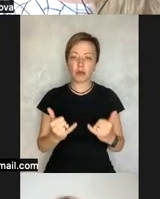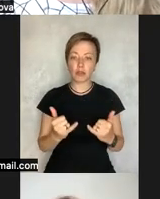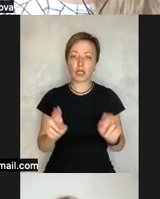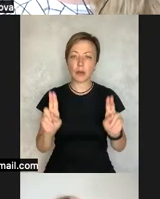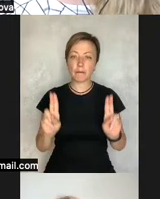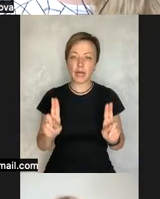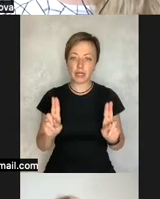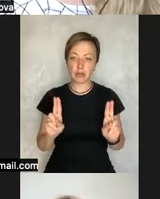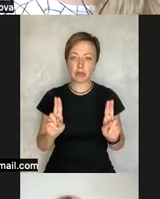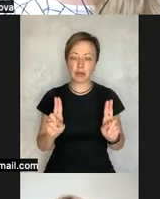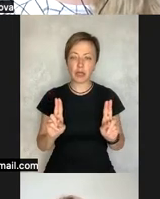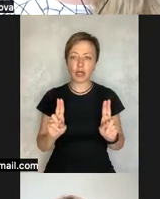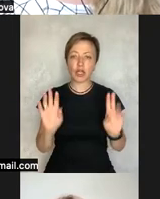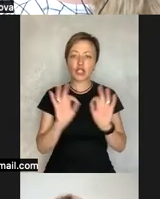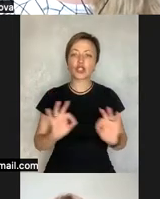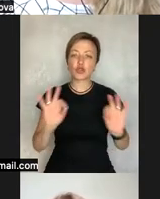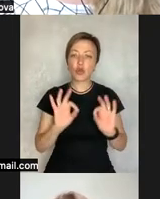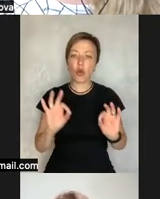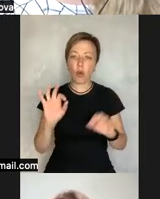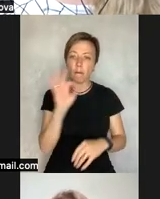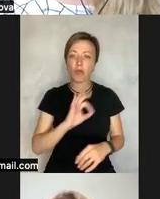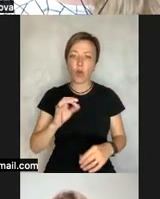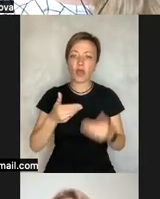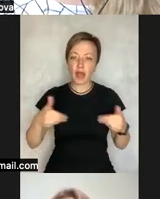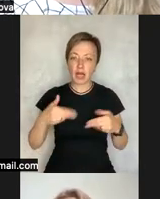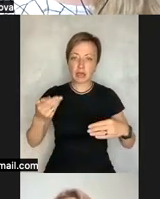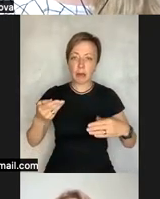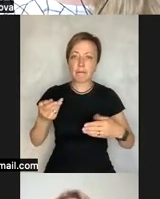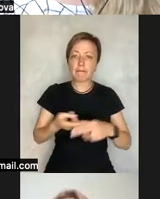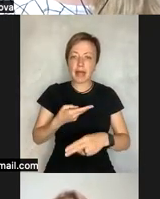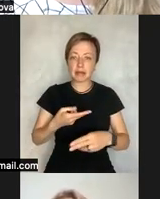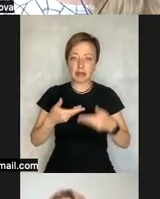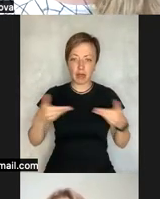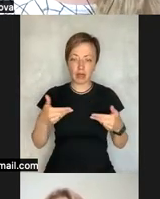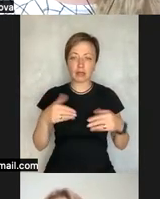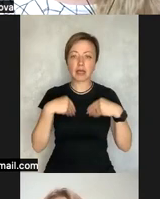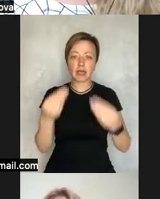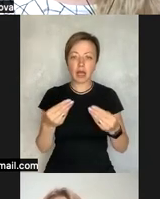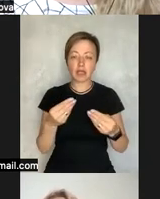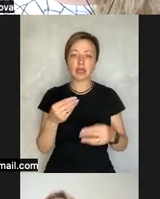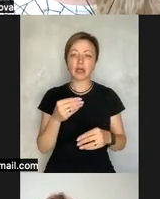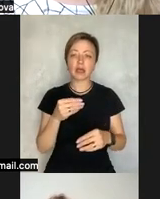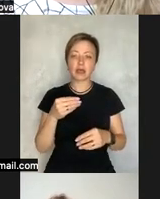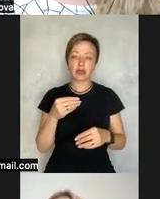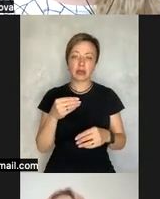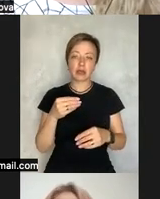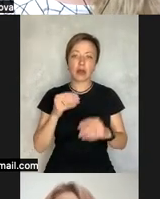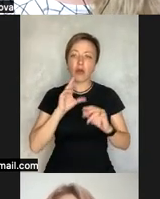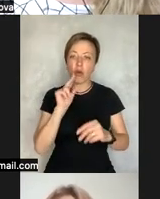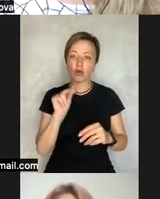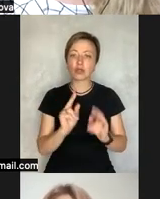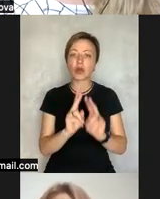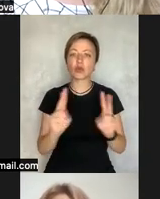the voices of those affected by everything we are talking about today so with no further ado